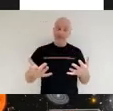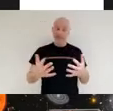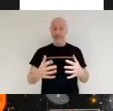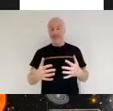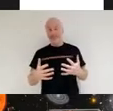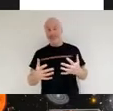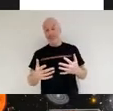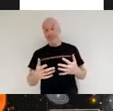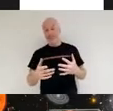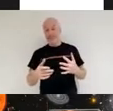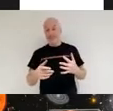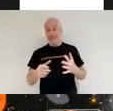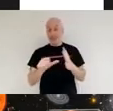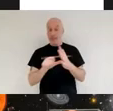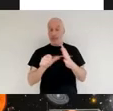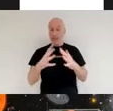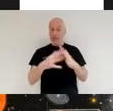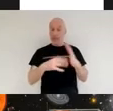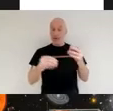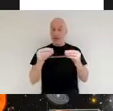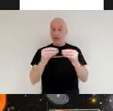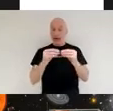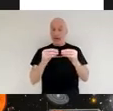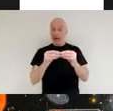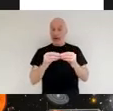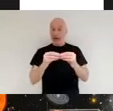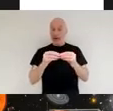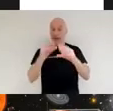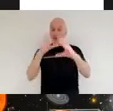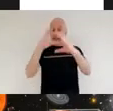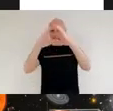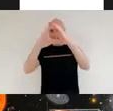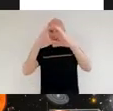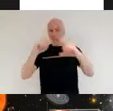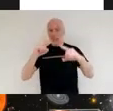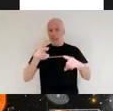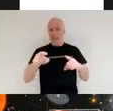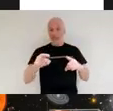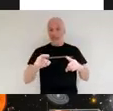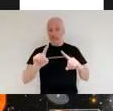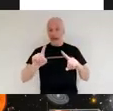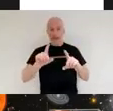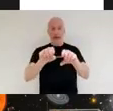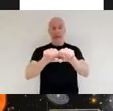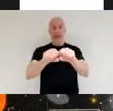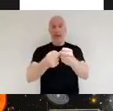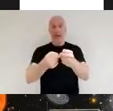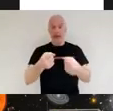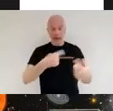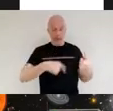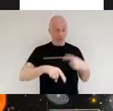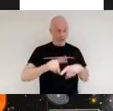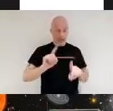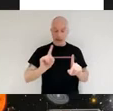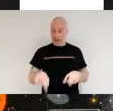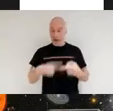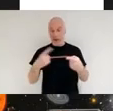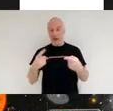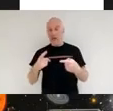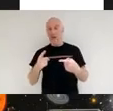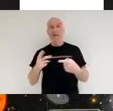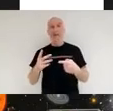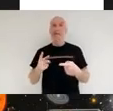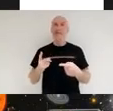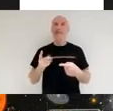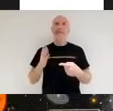is unlike hubble if it breaks we cannot get there to fix it so part of the reason why its launch was delayed